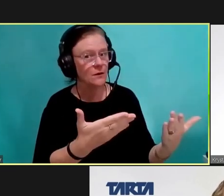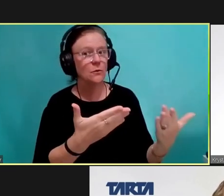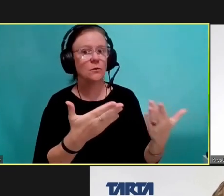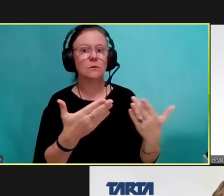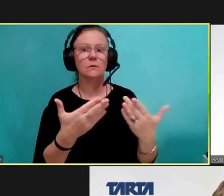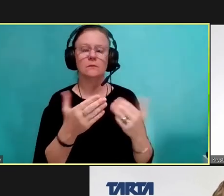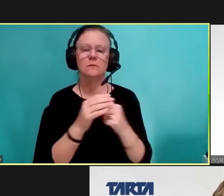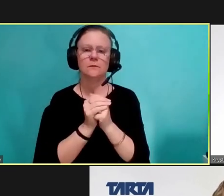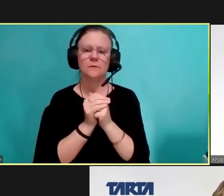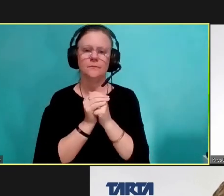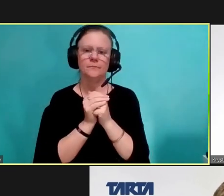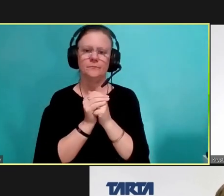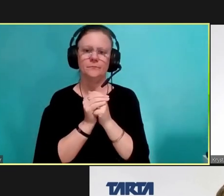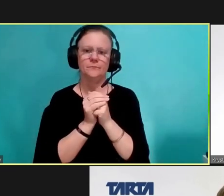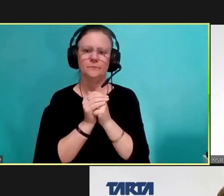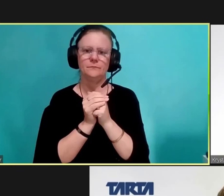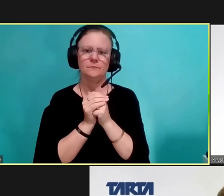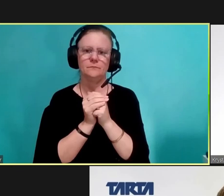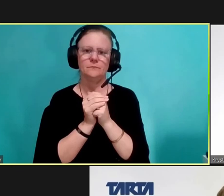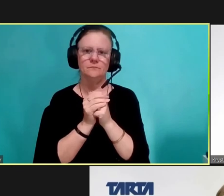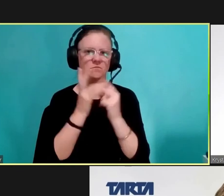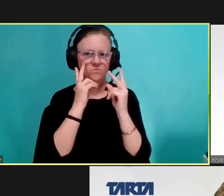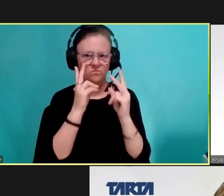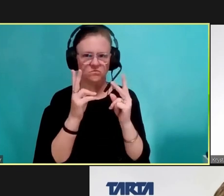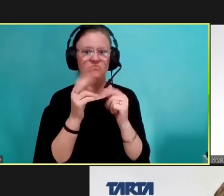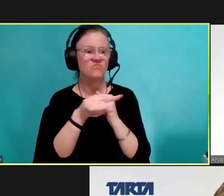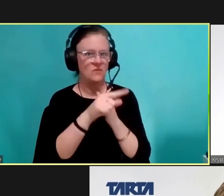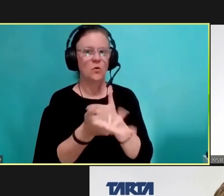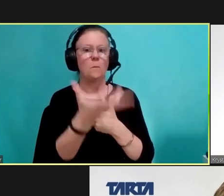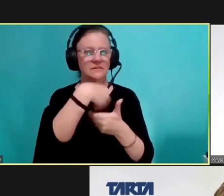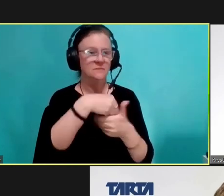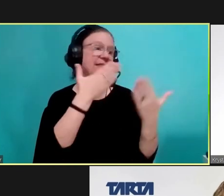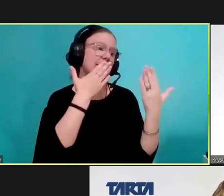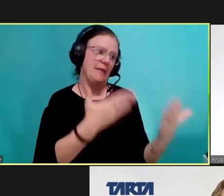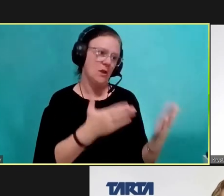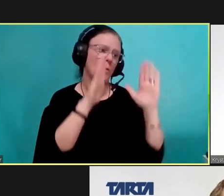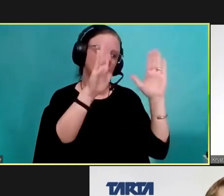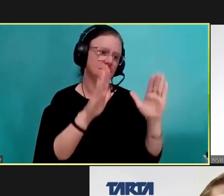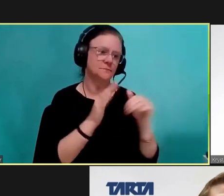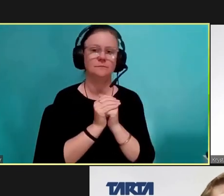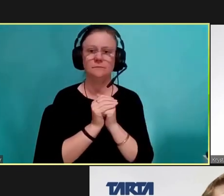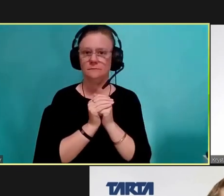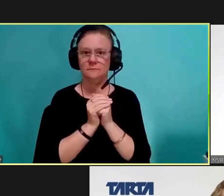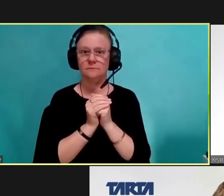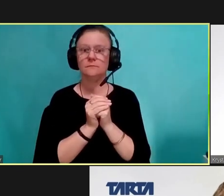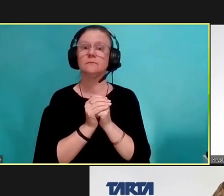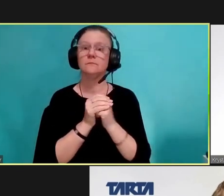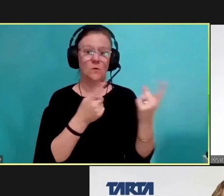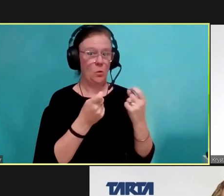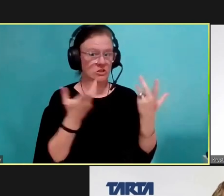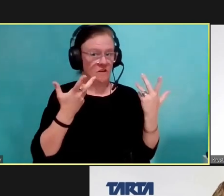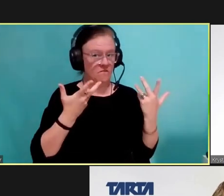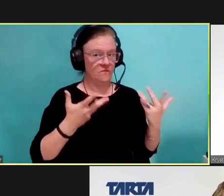in our Q&A box. I'm seeing quite a few of you participate, which is awesome. If that does conclude all of the